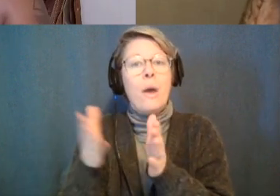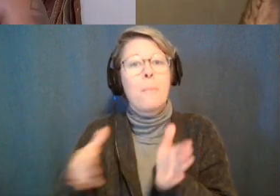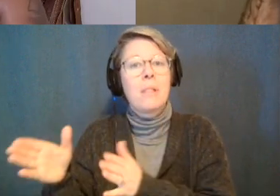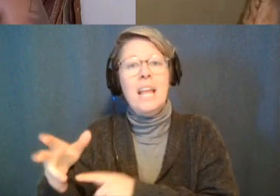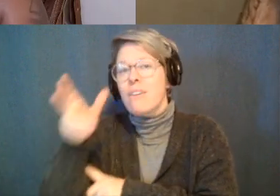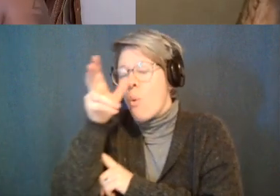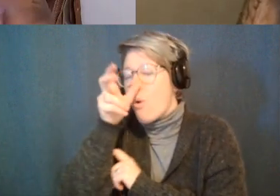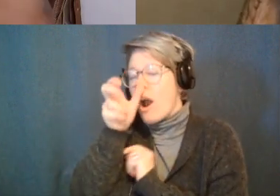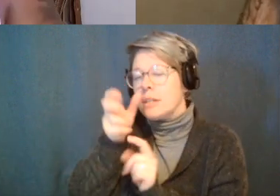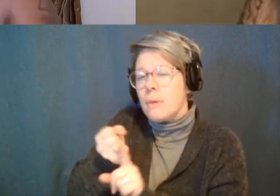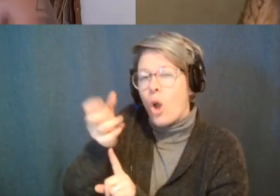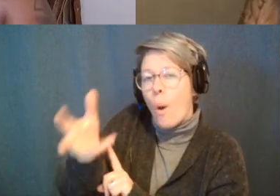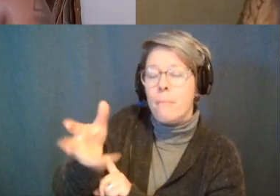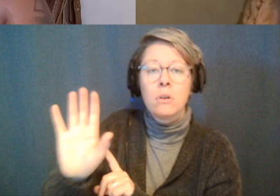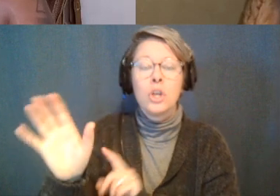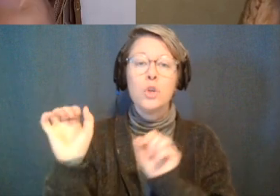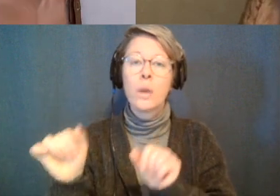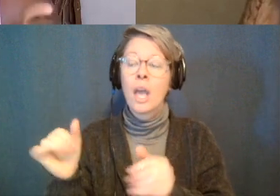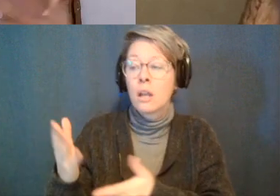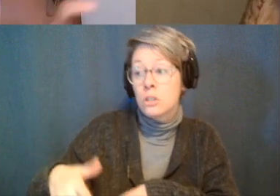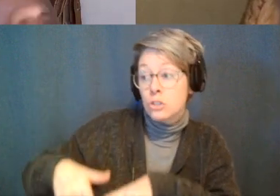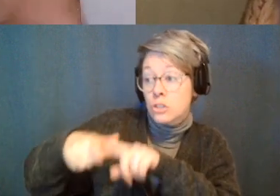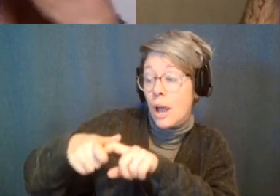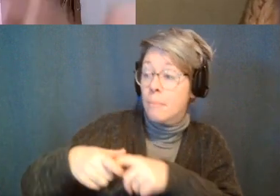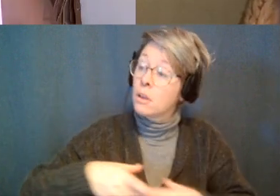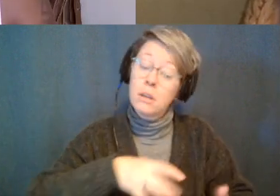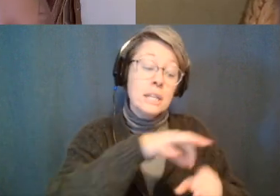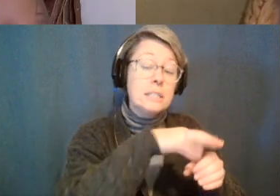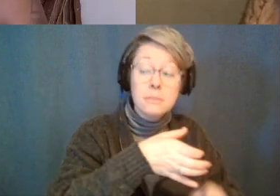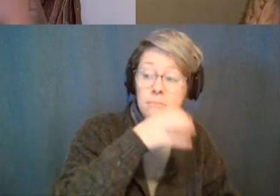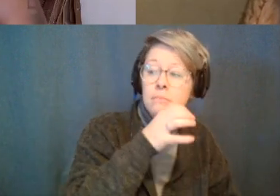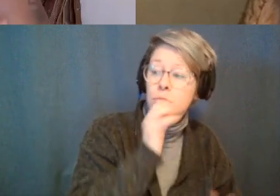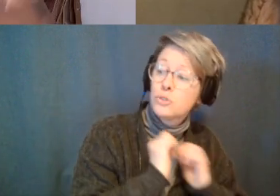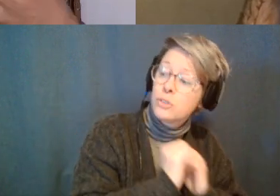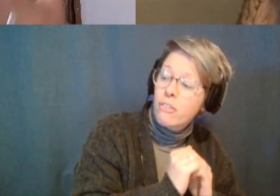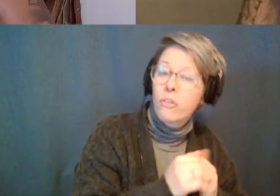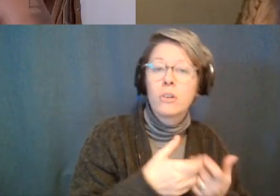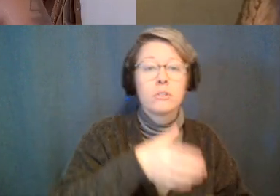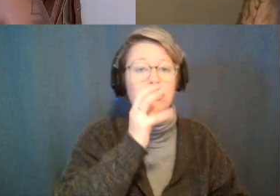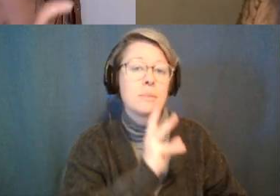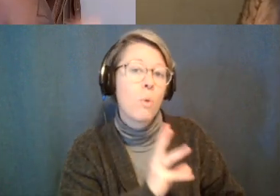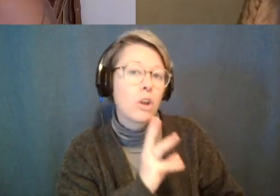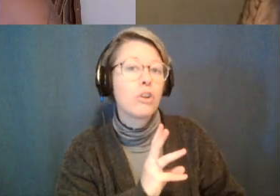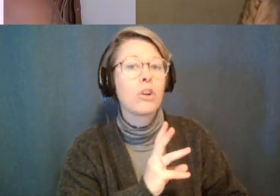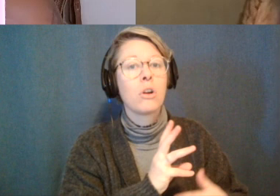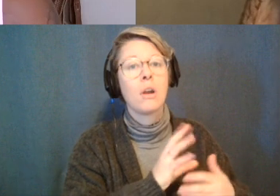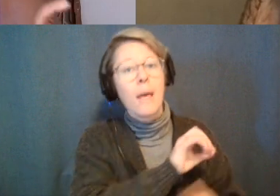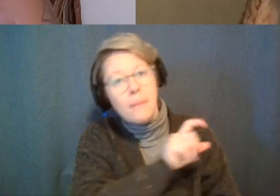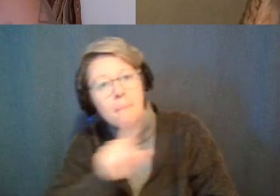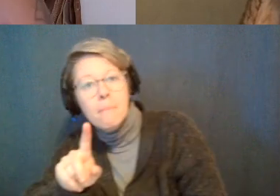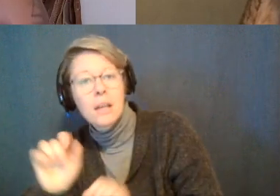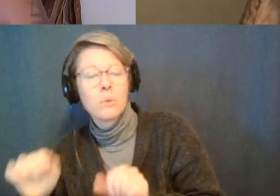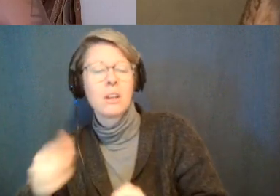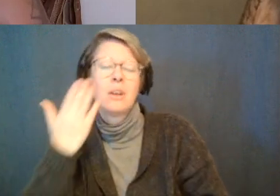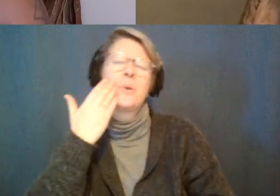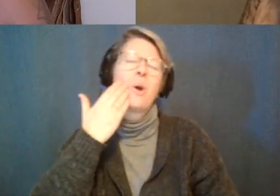some tea cuddle and then go back into it like sex has become so performative in our culture that is taking away the magic and the